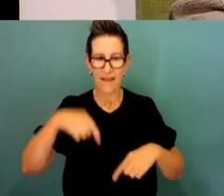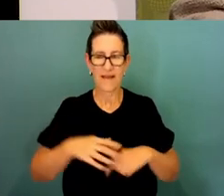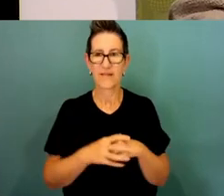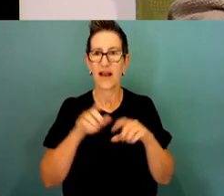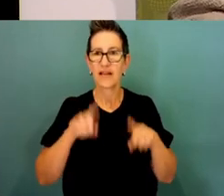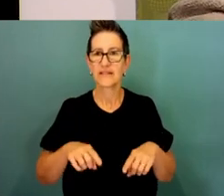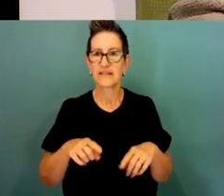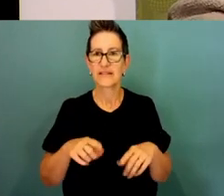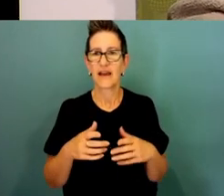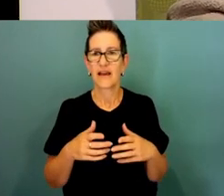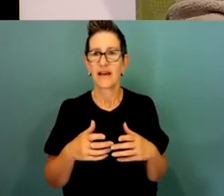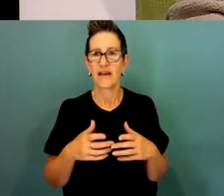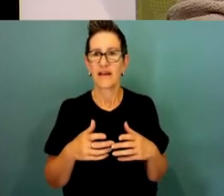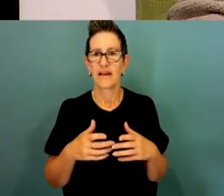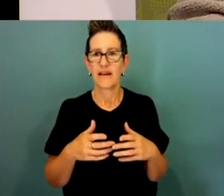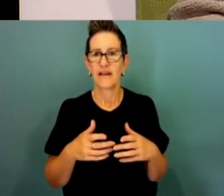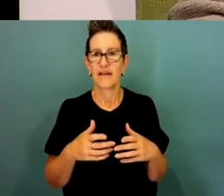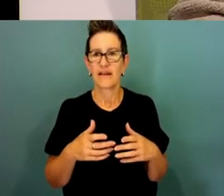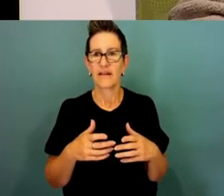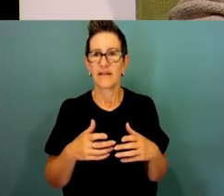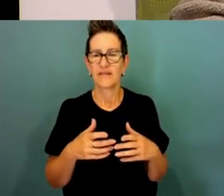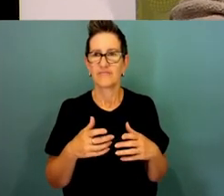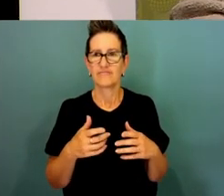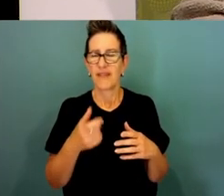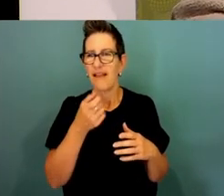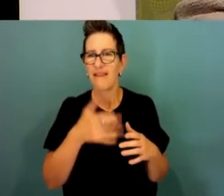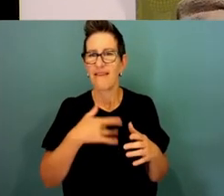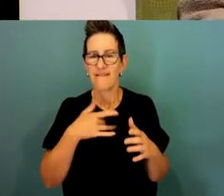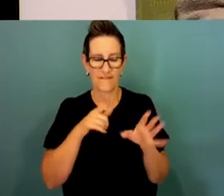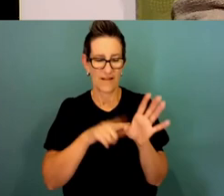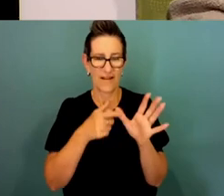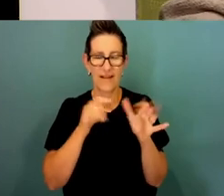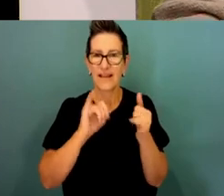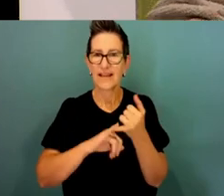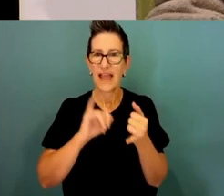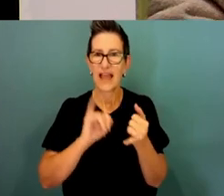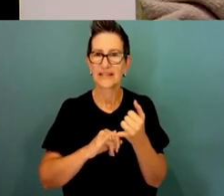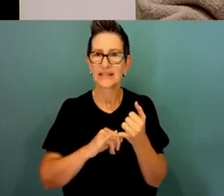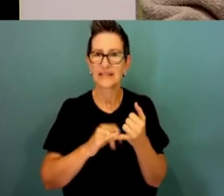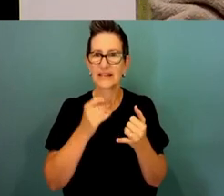place, well, I originally started out in Yass on a little reserve called Oak Hill.